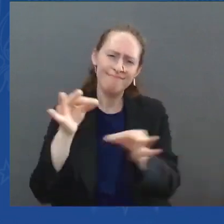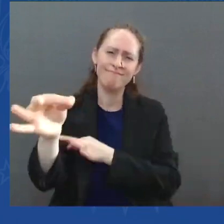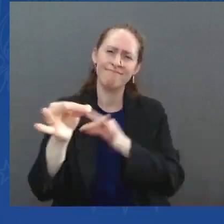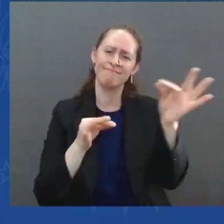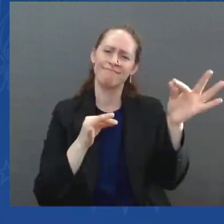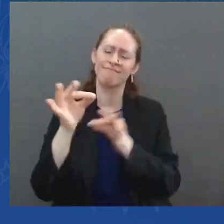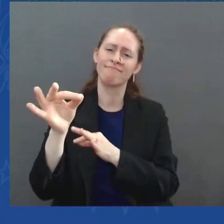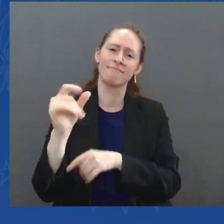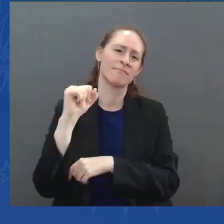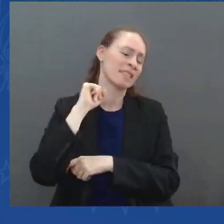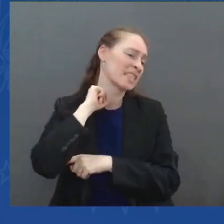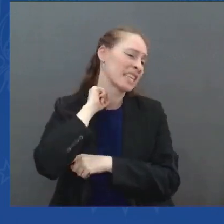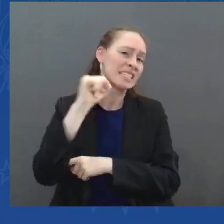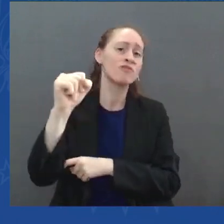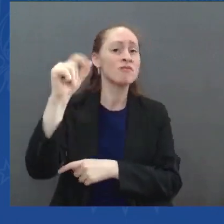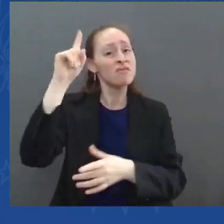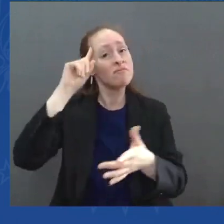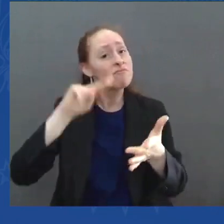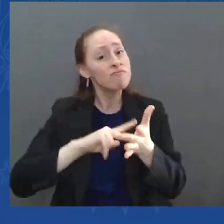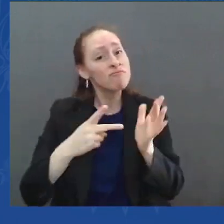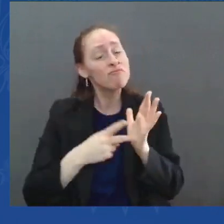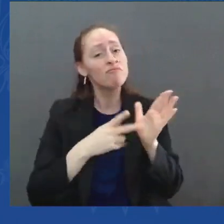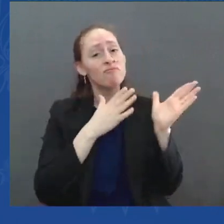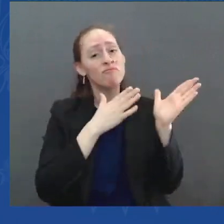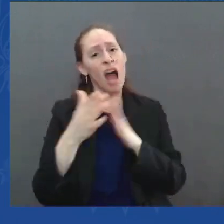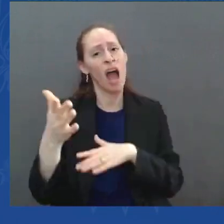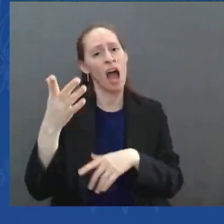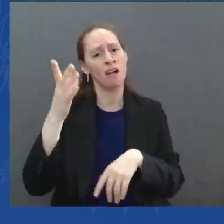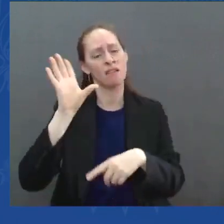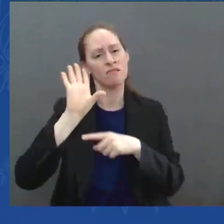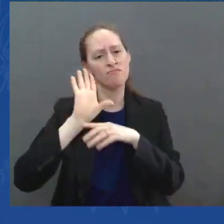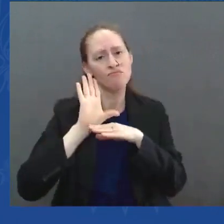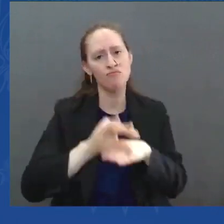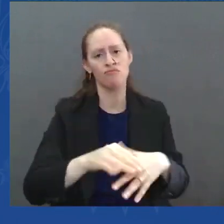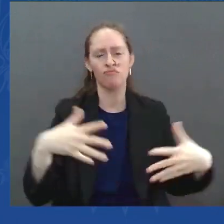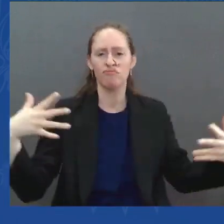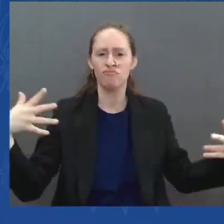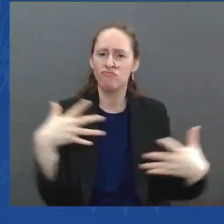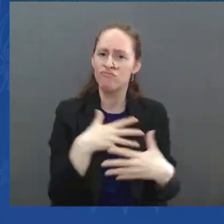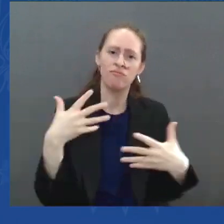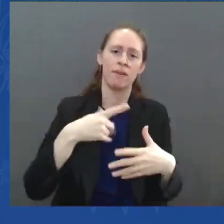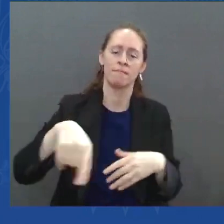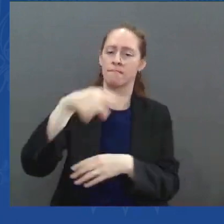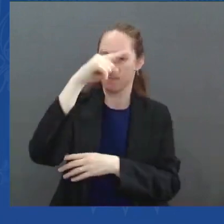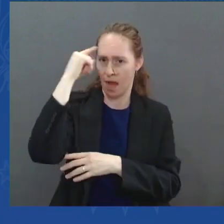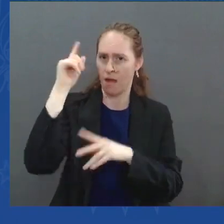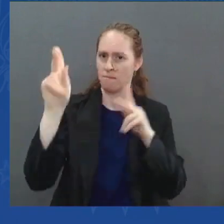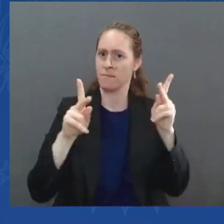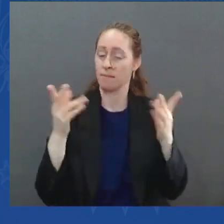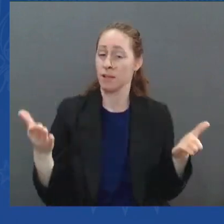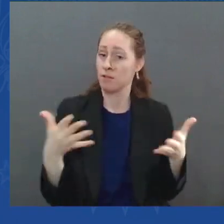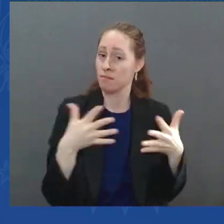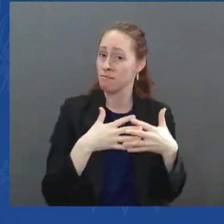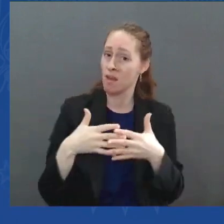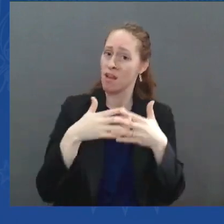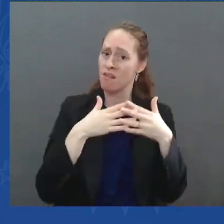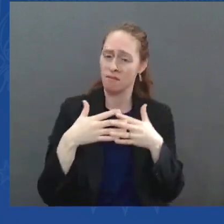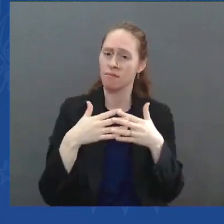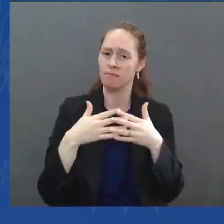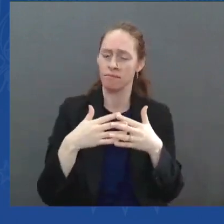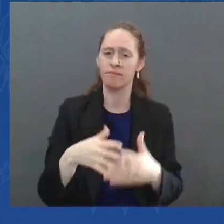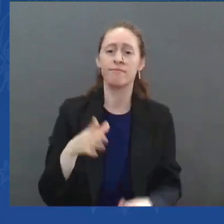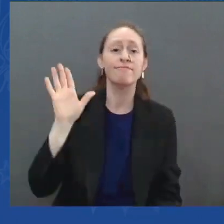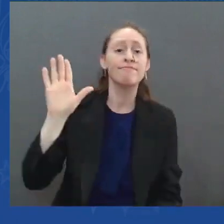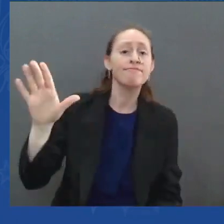Americans. In her words, her courage, her convictions, she was trying to prevent the murders of Emmett Till